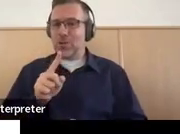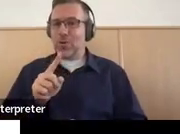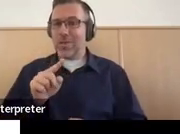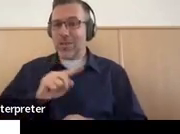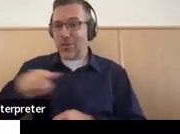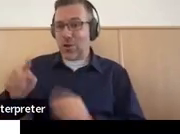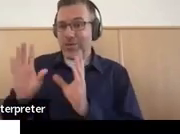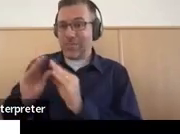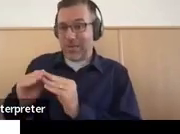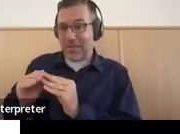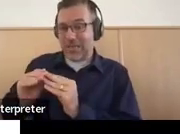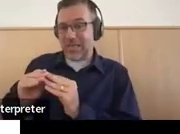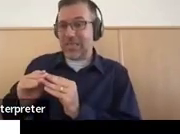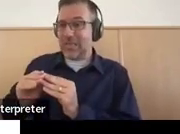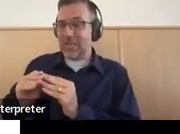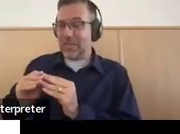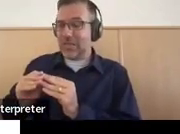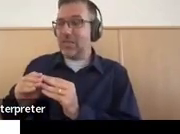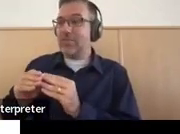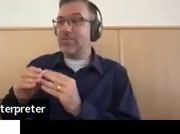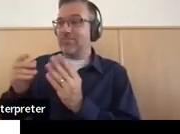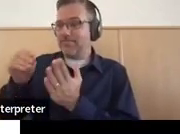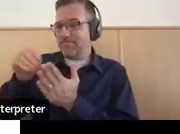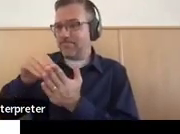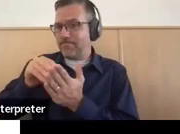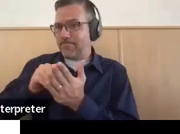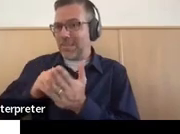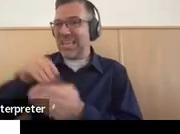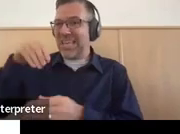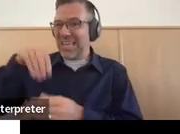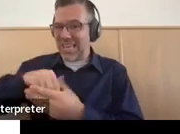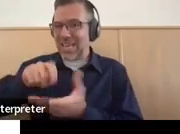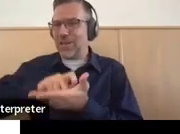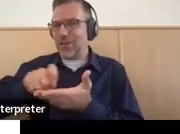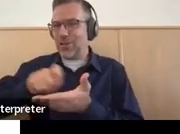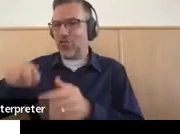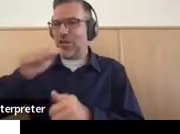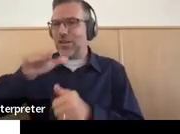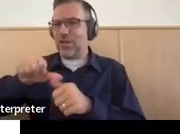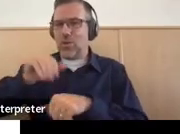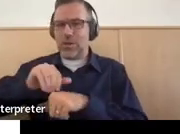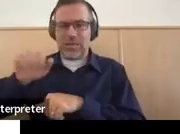documented very clearly in the written notice as early as possible.